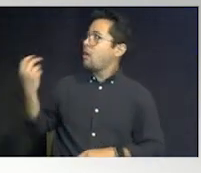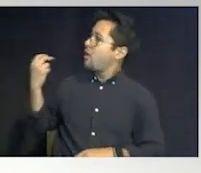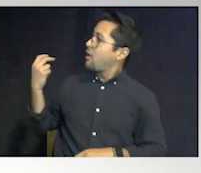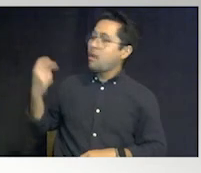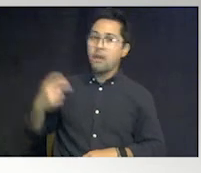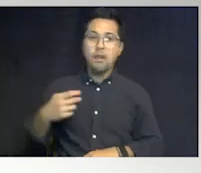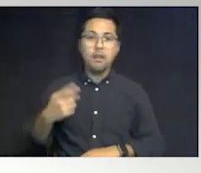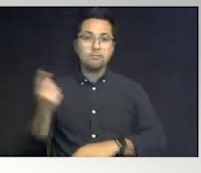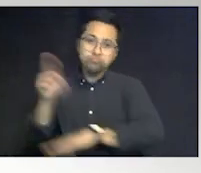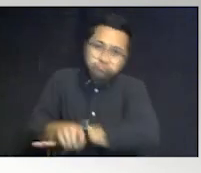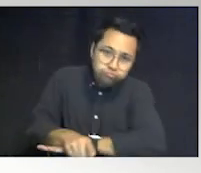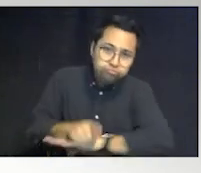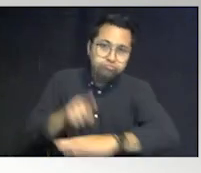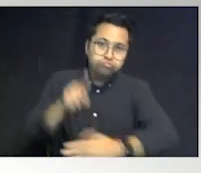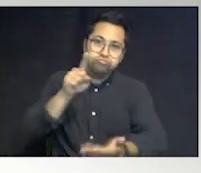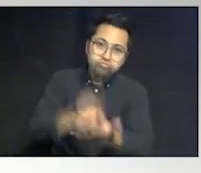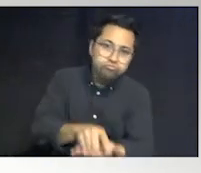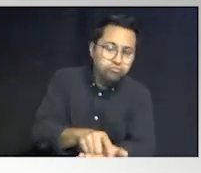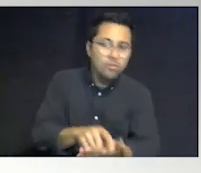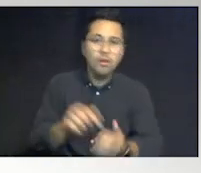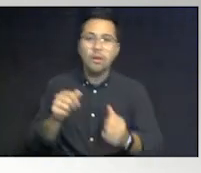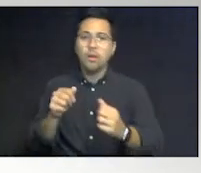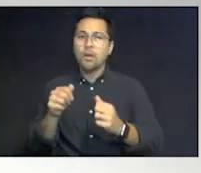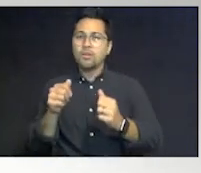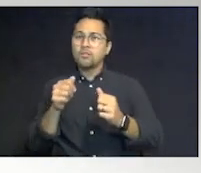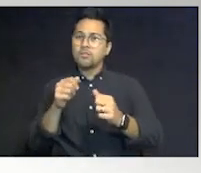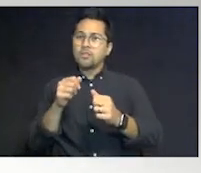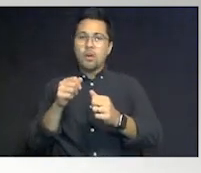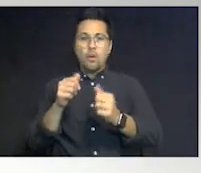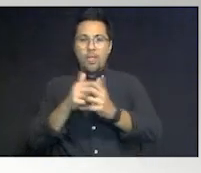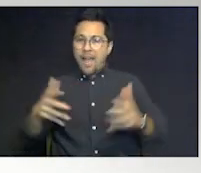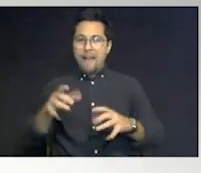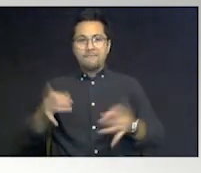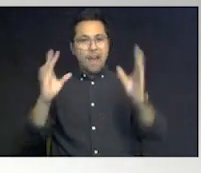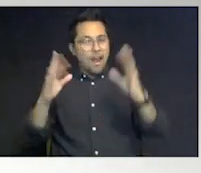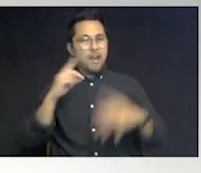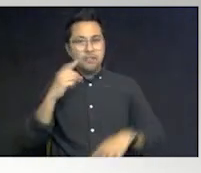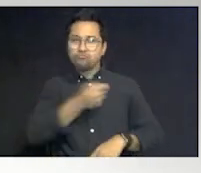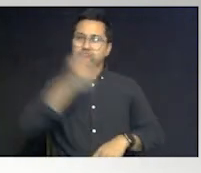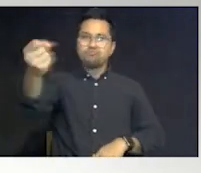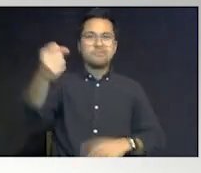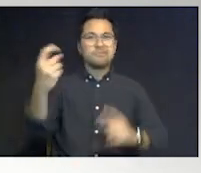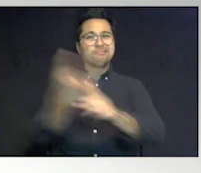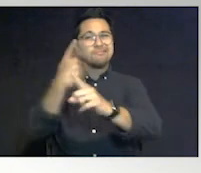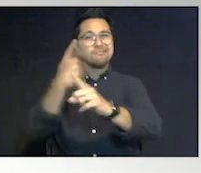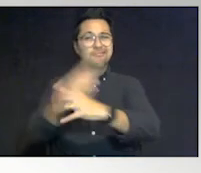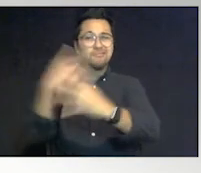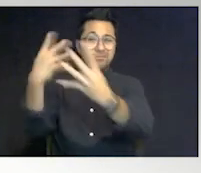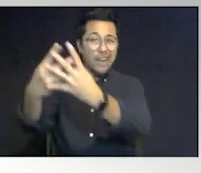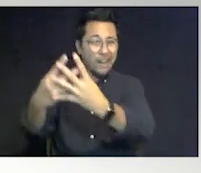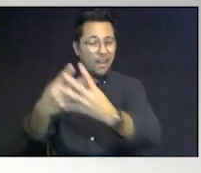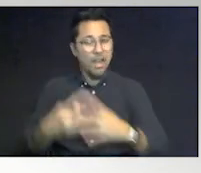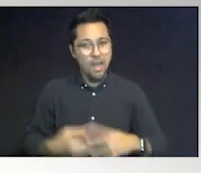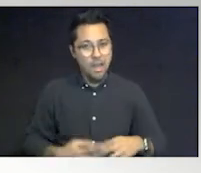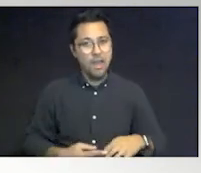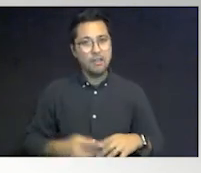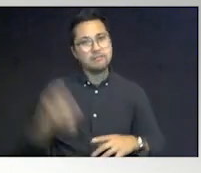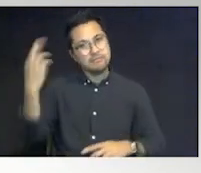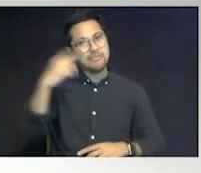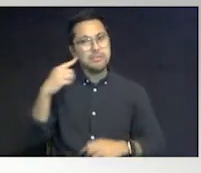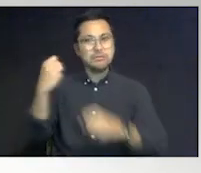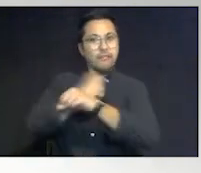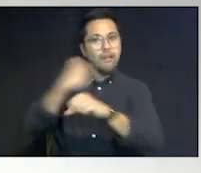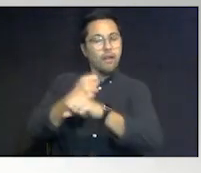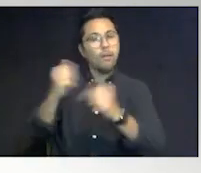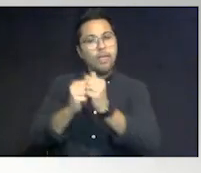taken down to the ground, resisting arrest without violence, put in general population jail. It just